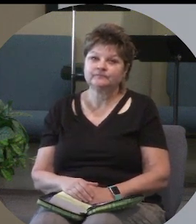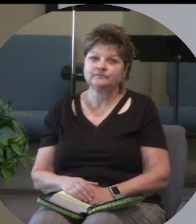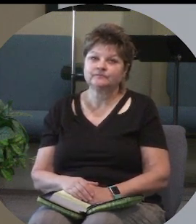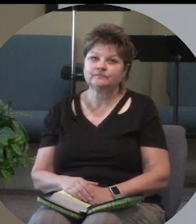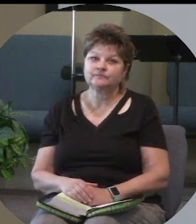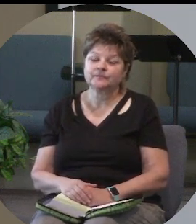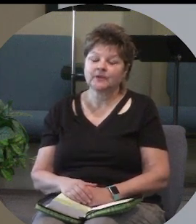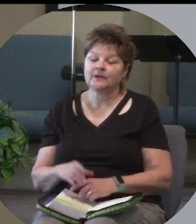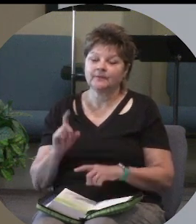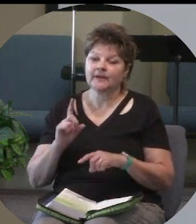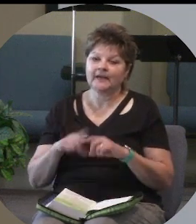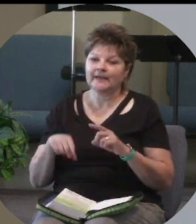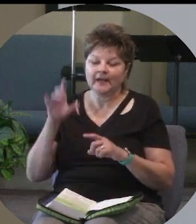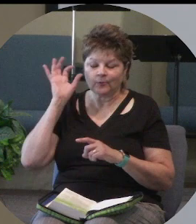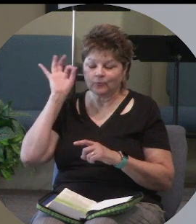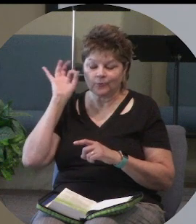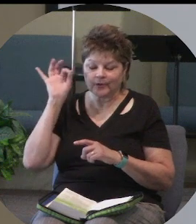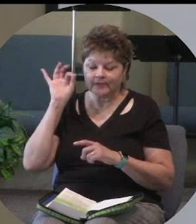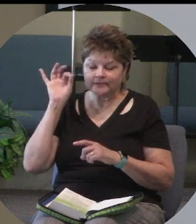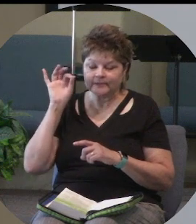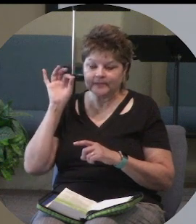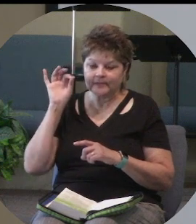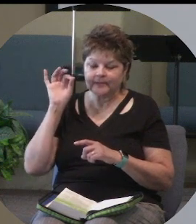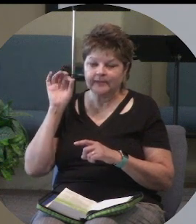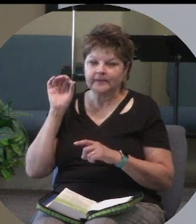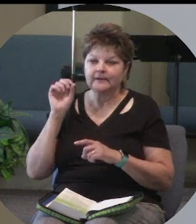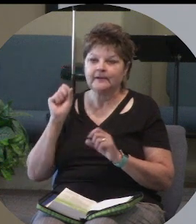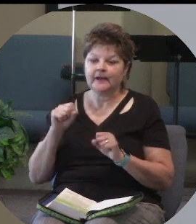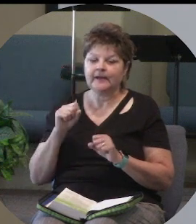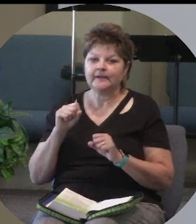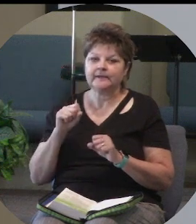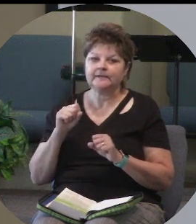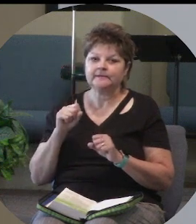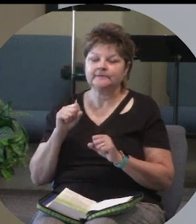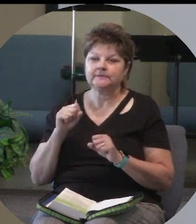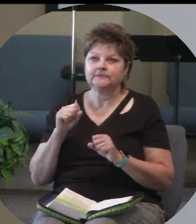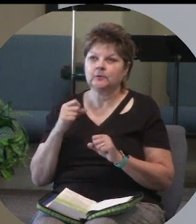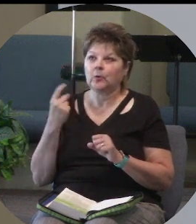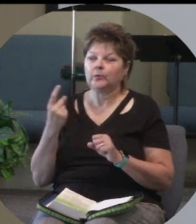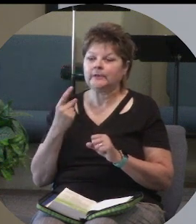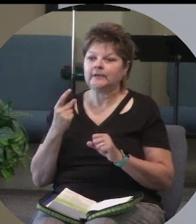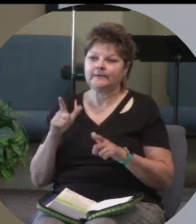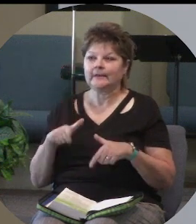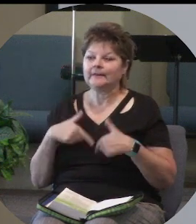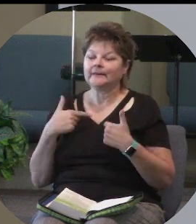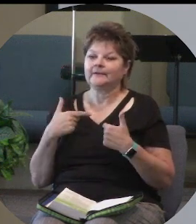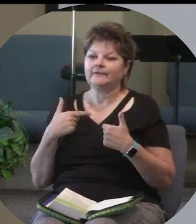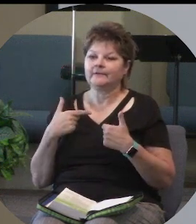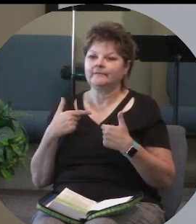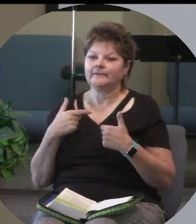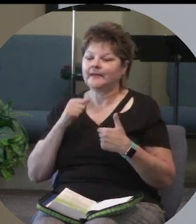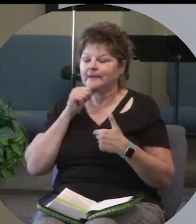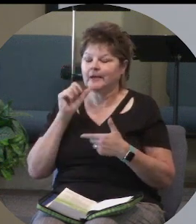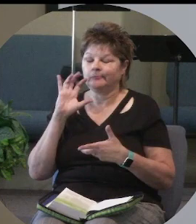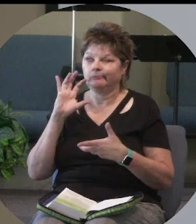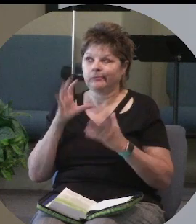but I can't preach to them I can just sort of live it hopefully and not mess it up